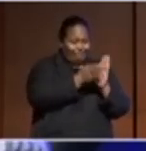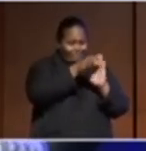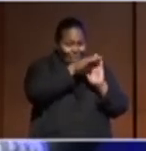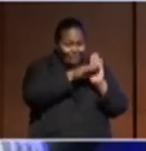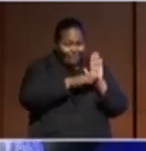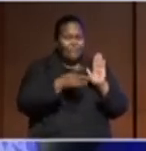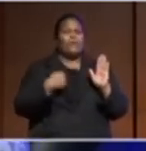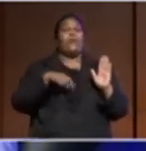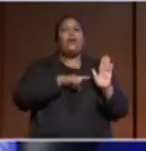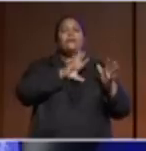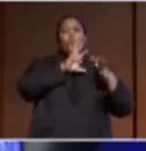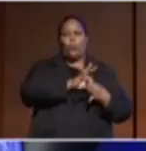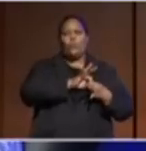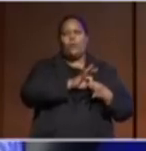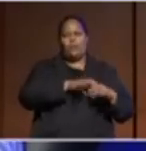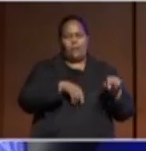perspective.